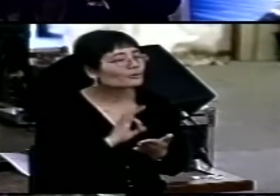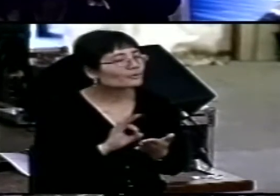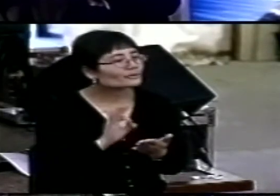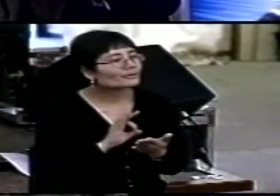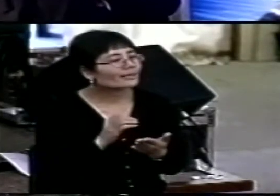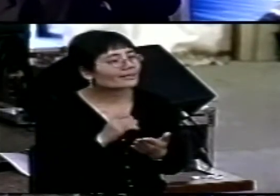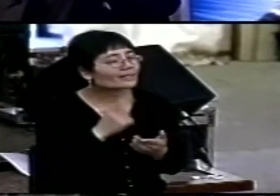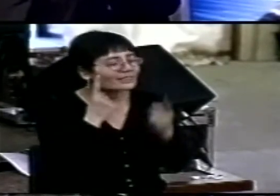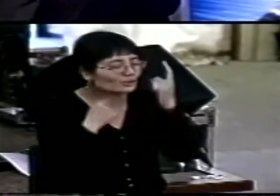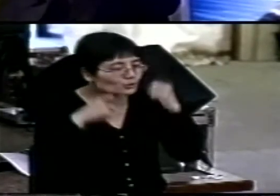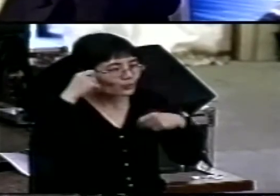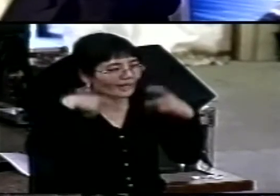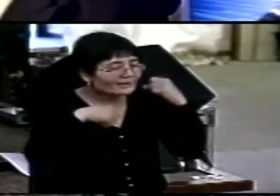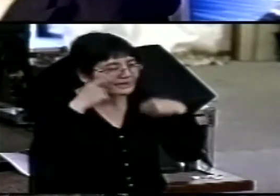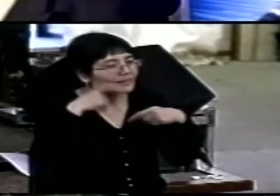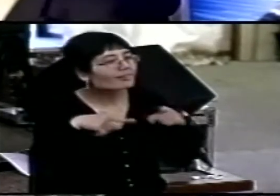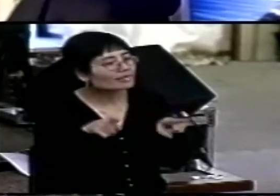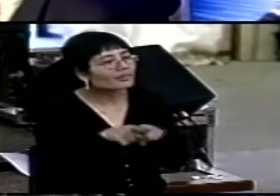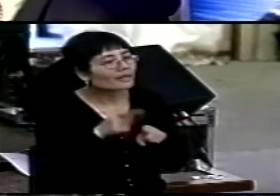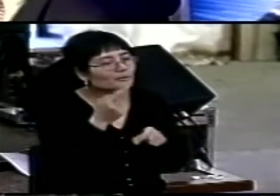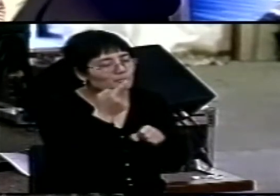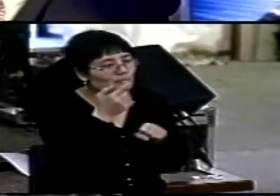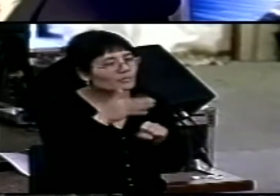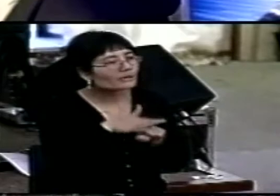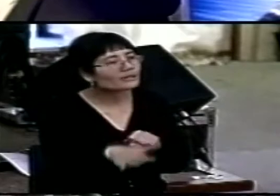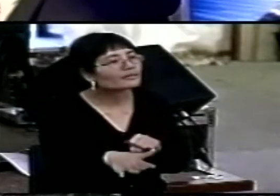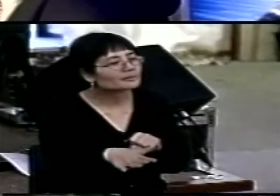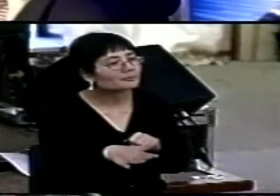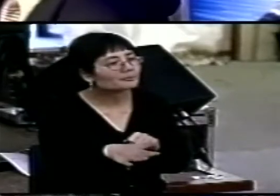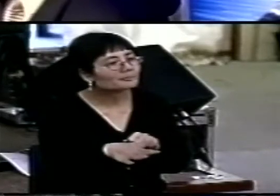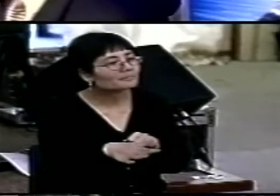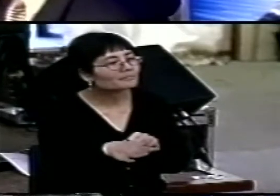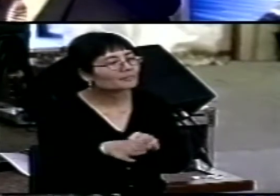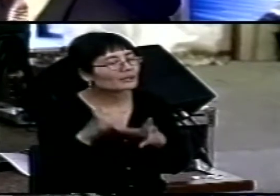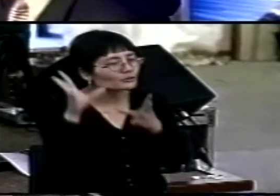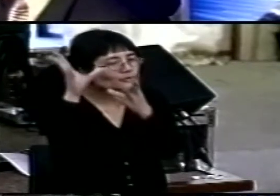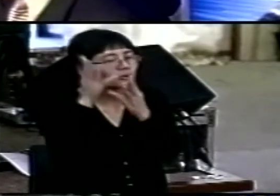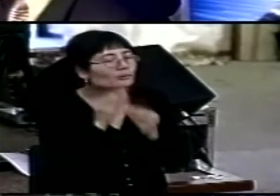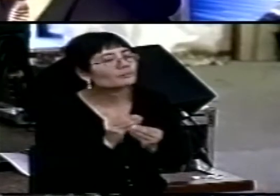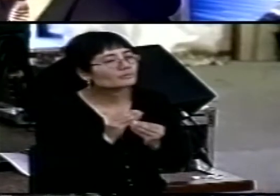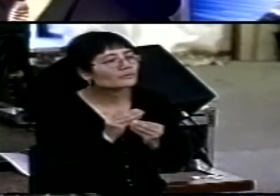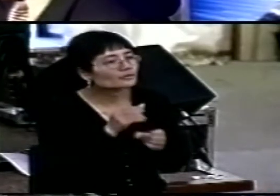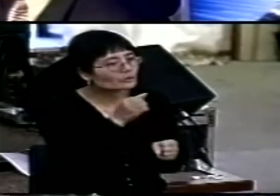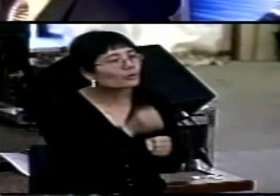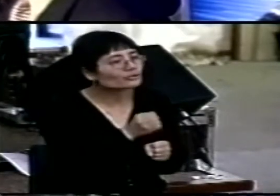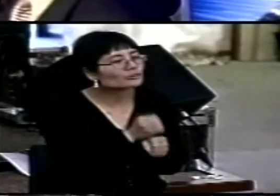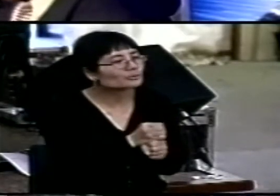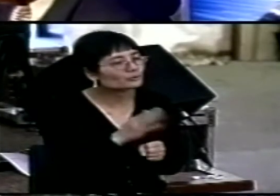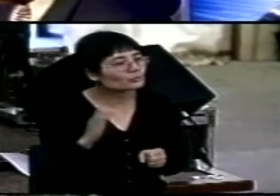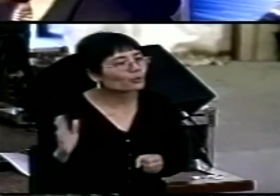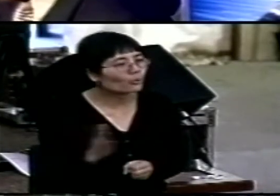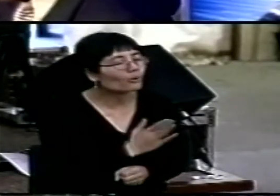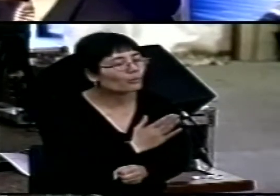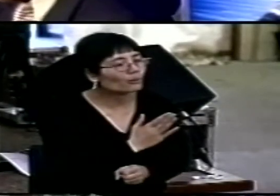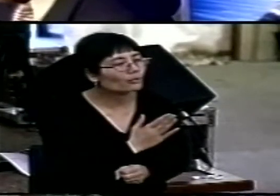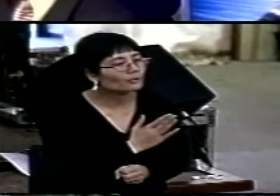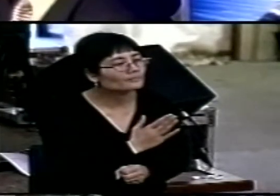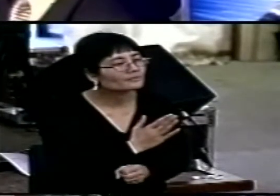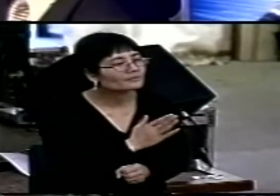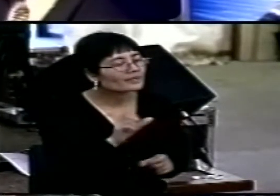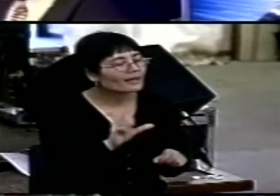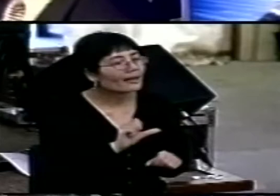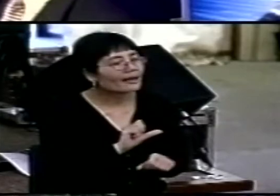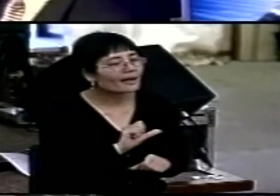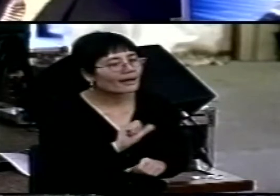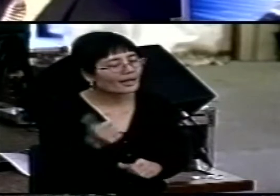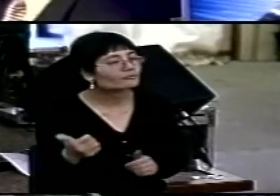poignancy which fits perfectly into the chronology of the synoptic gospels. And after Jesus